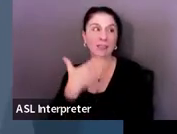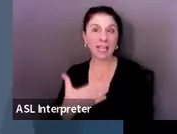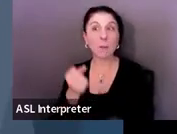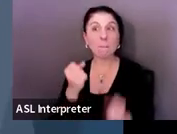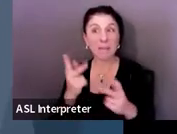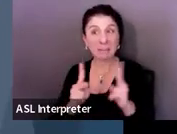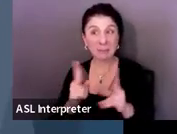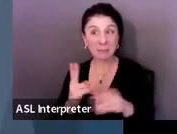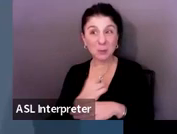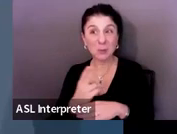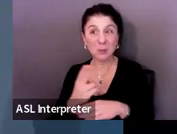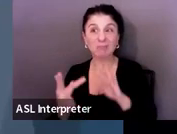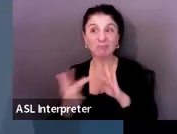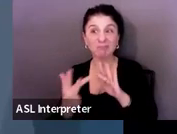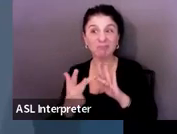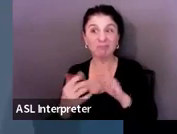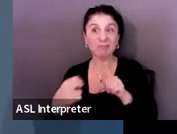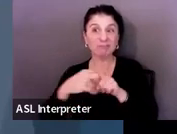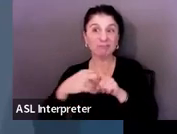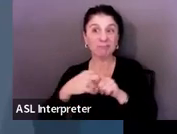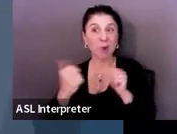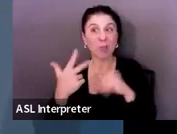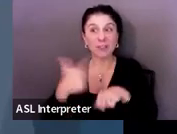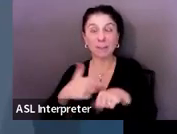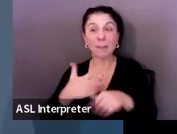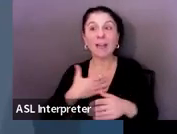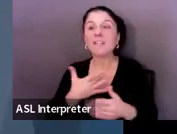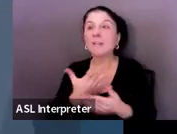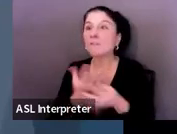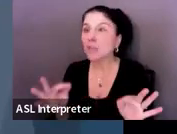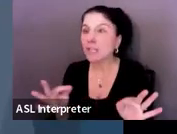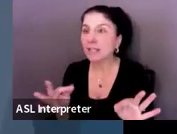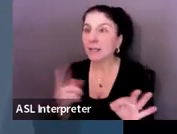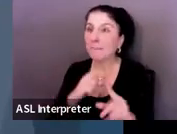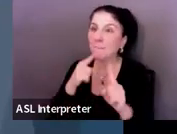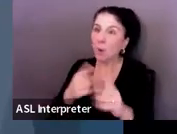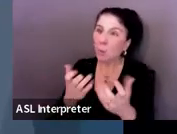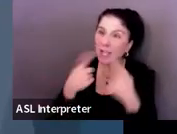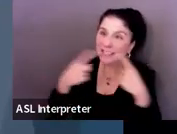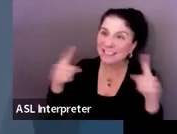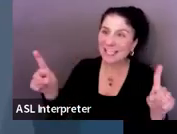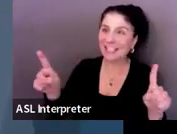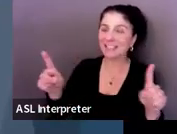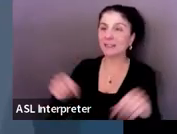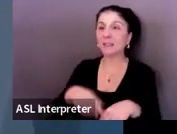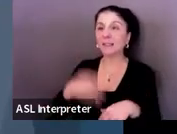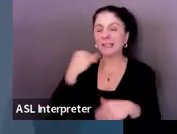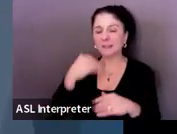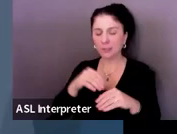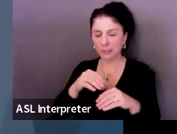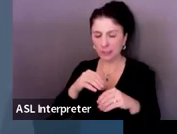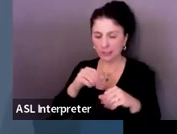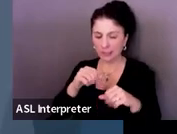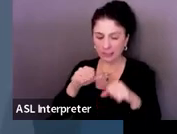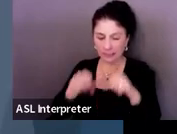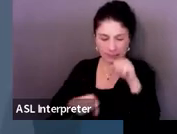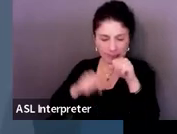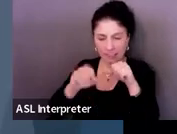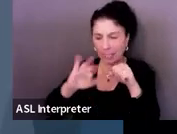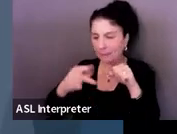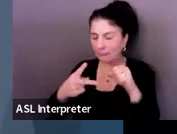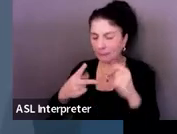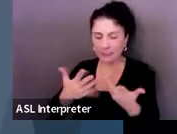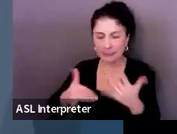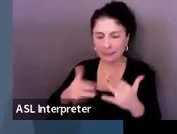that as an option. So please feel free to do that because we want you to be successful. So if you're working on an IEP and you're just not sure you have questions,